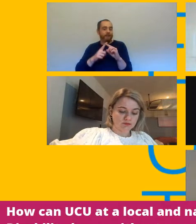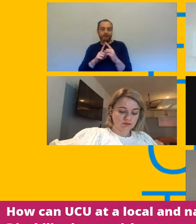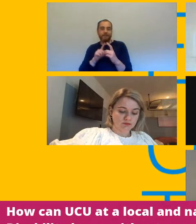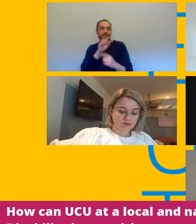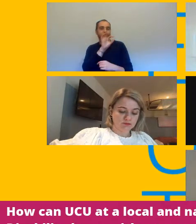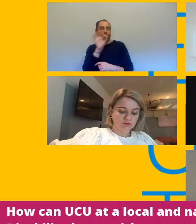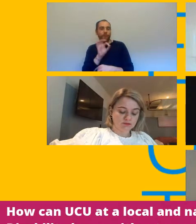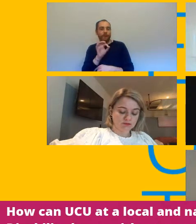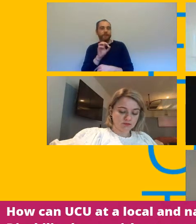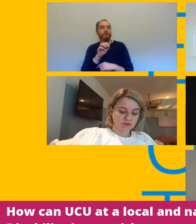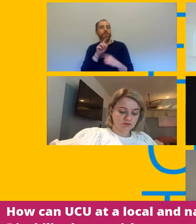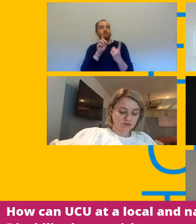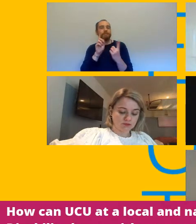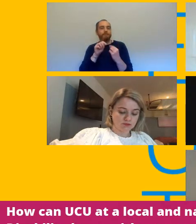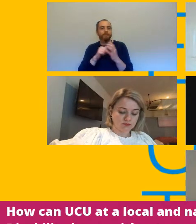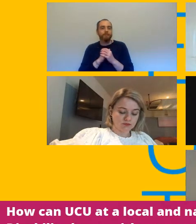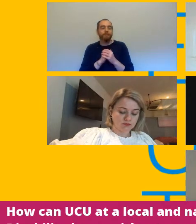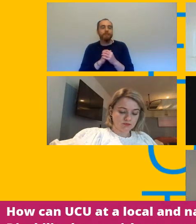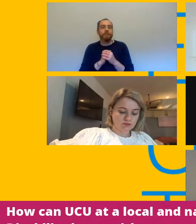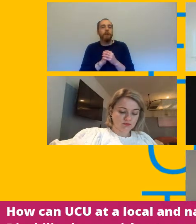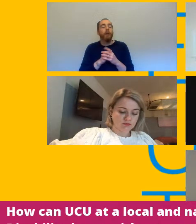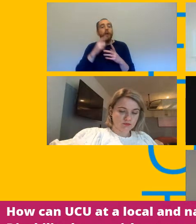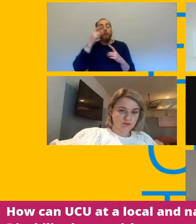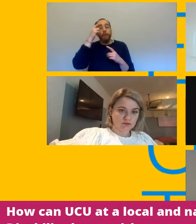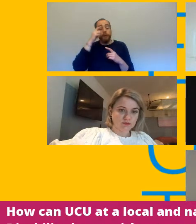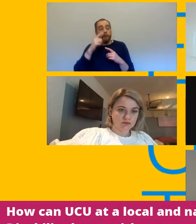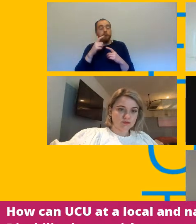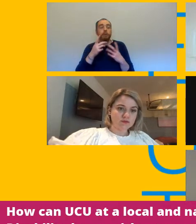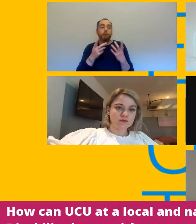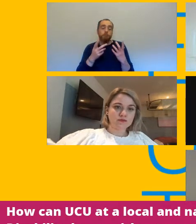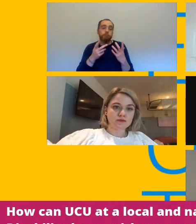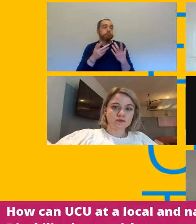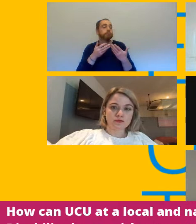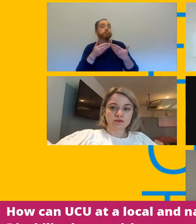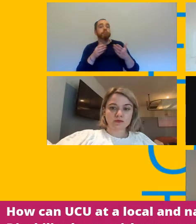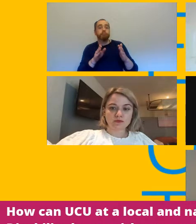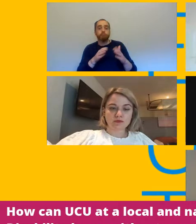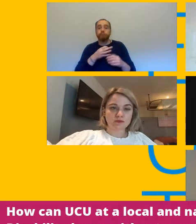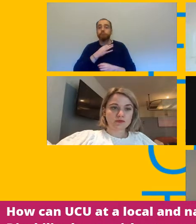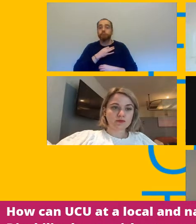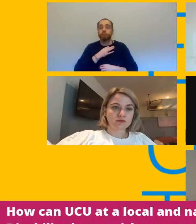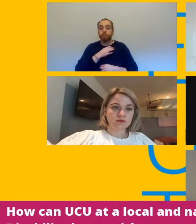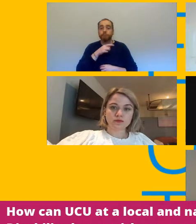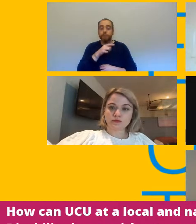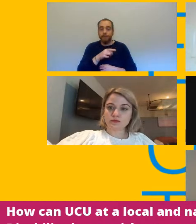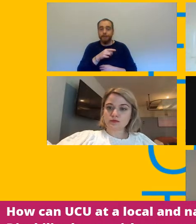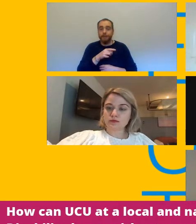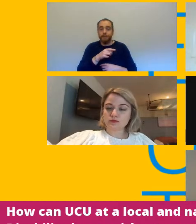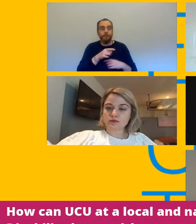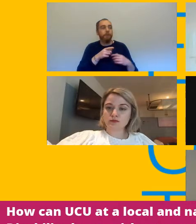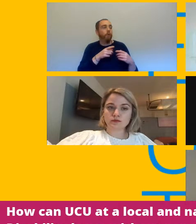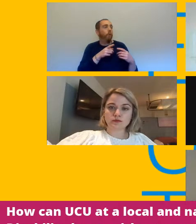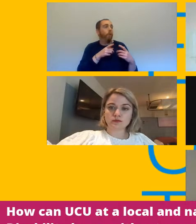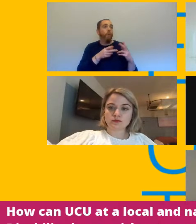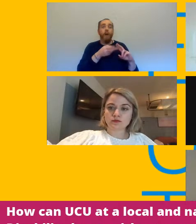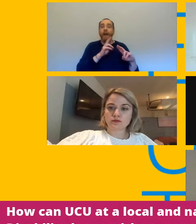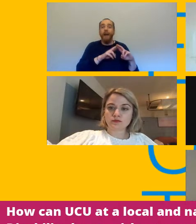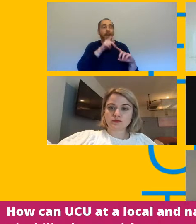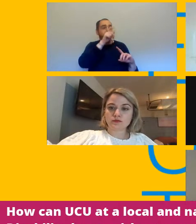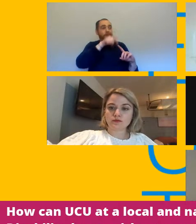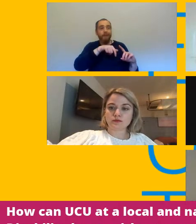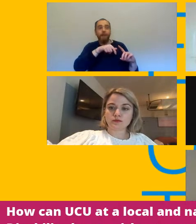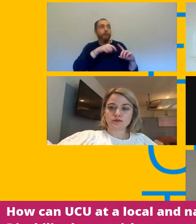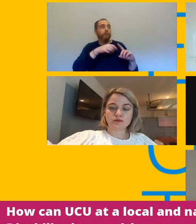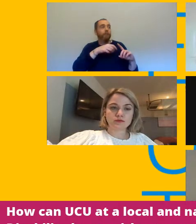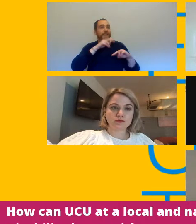yeah i mean i think any kind of risk of people not not complying with risk assessments or isolating if they've